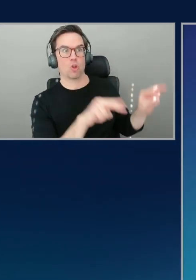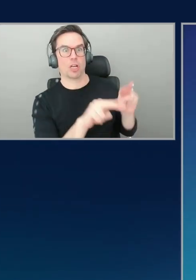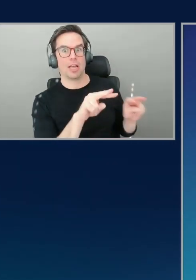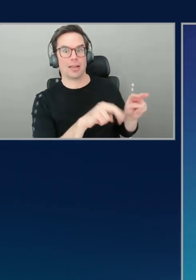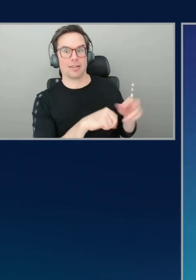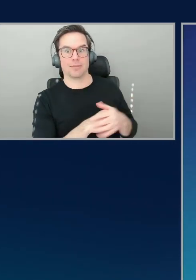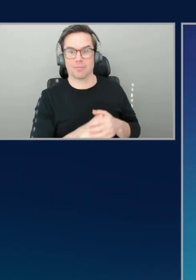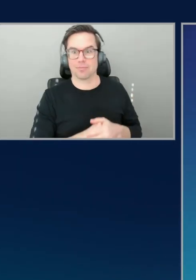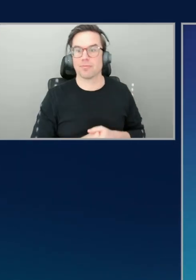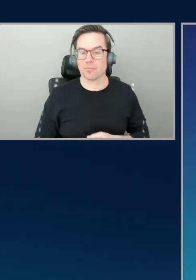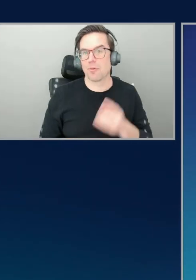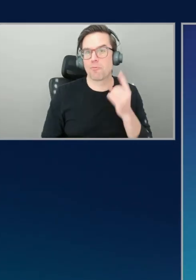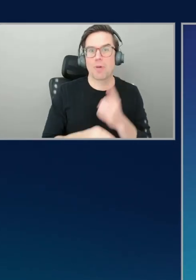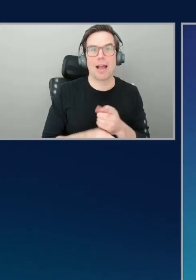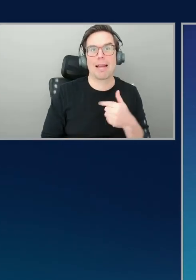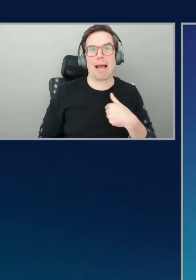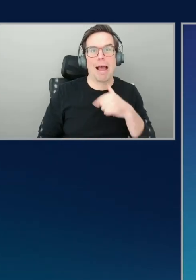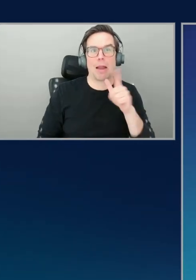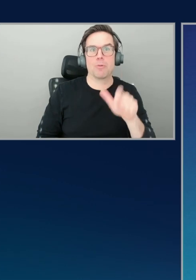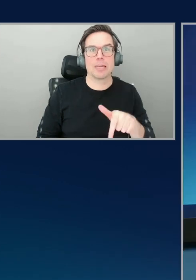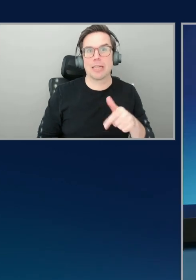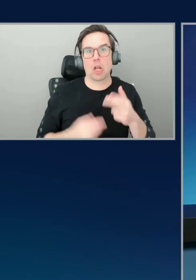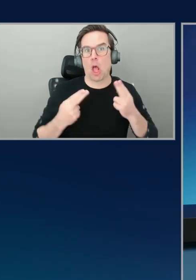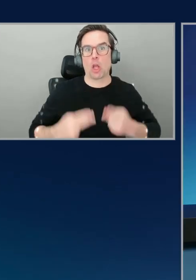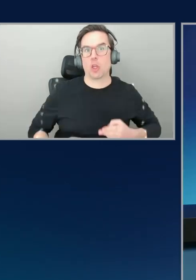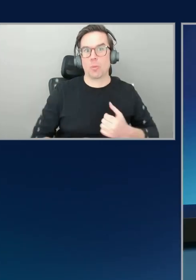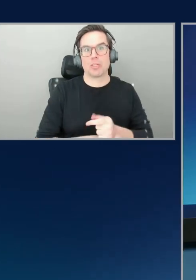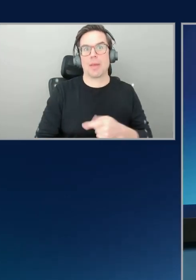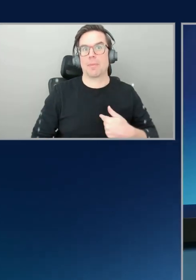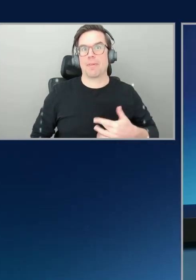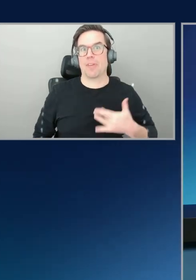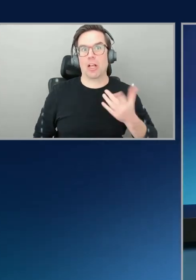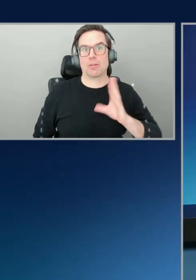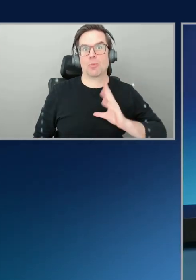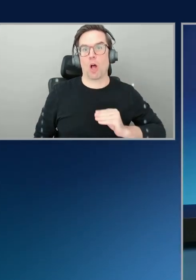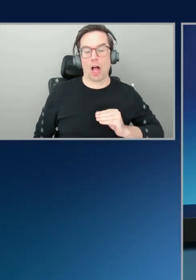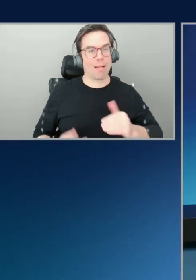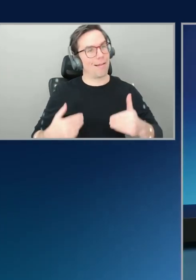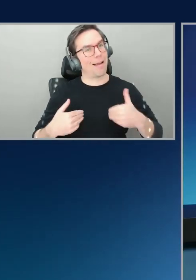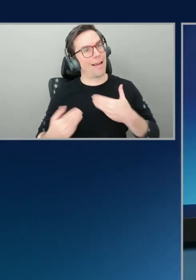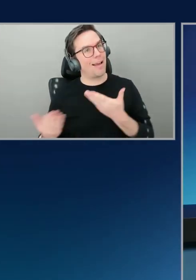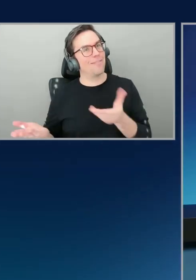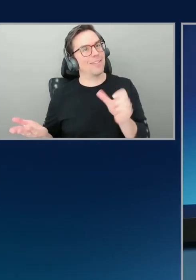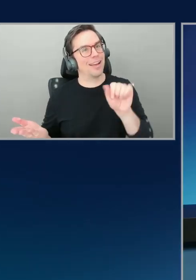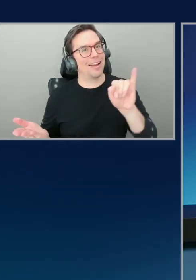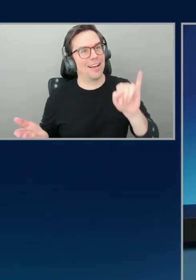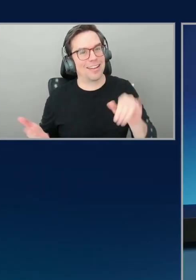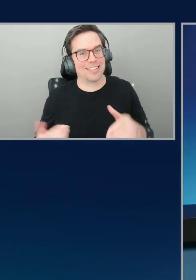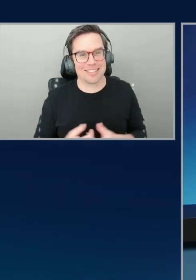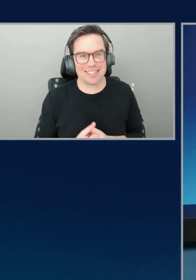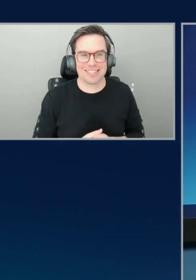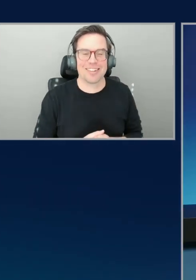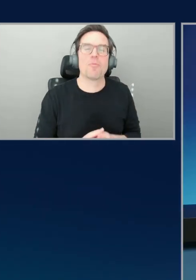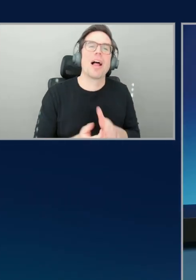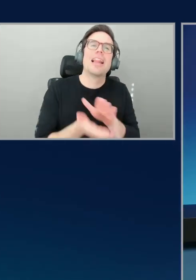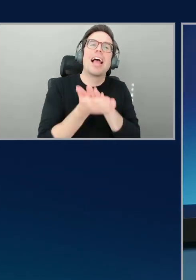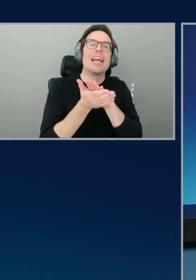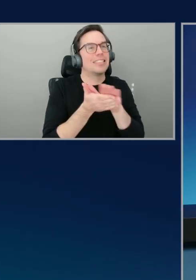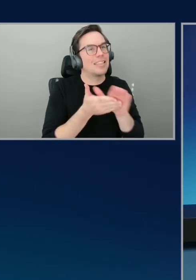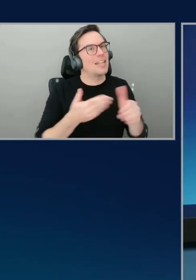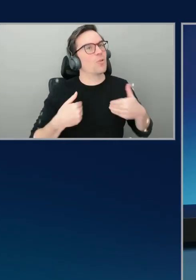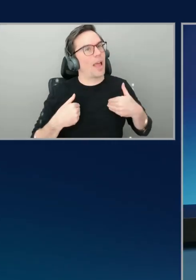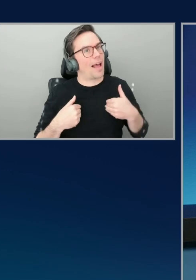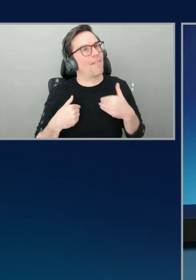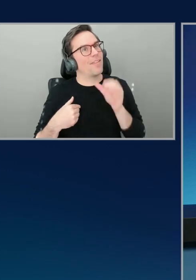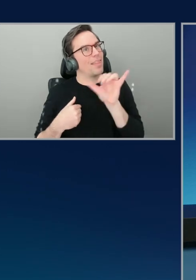small. That's right. But it's better, it's better to go through that feeling with a Q developer who's not judging you, right? There's no